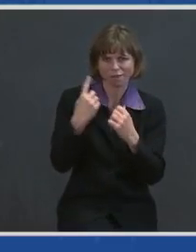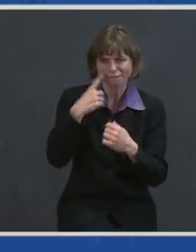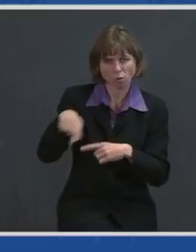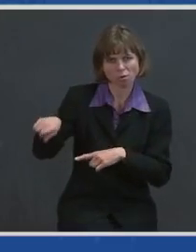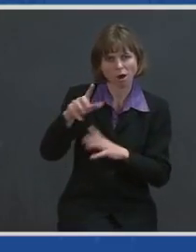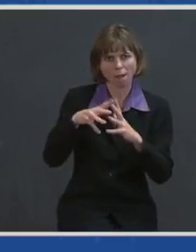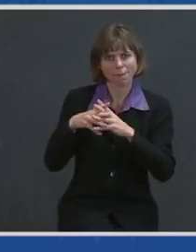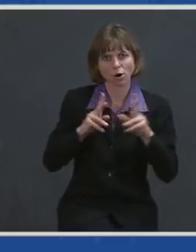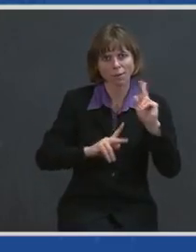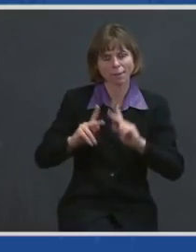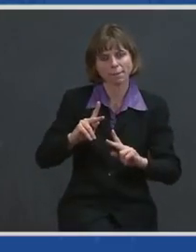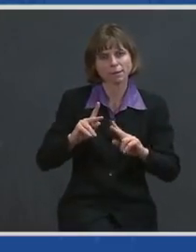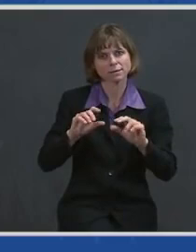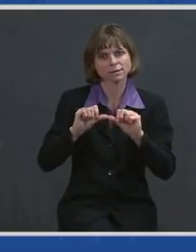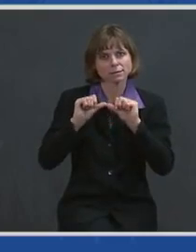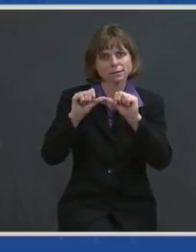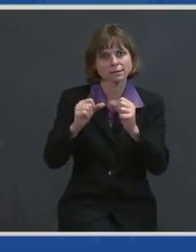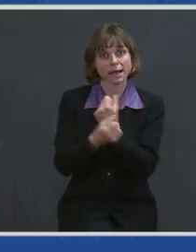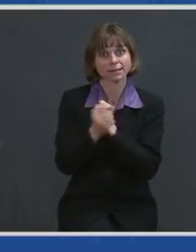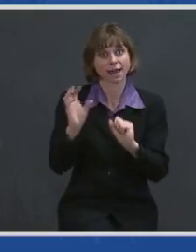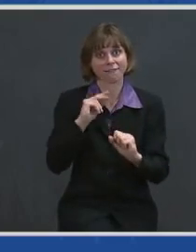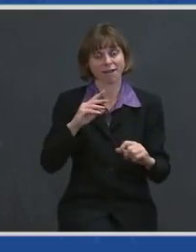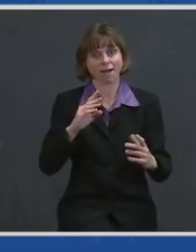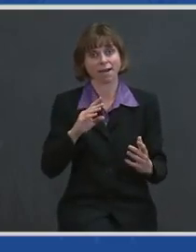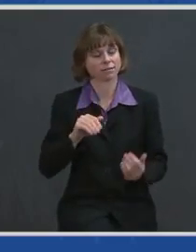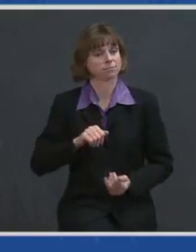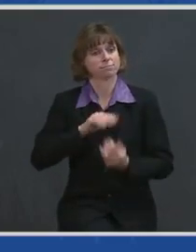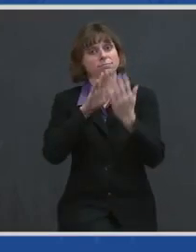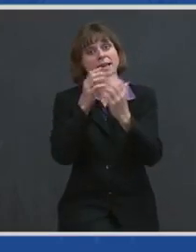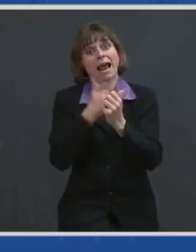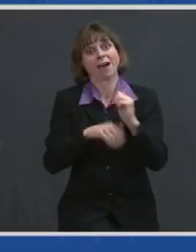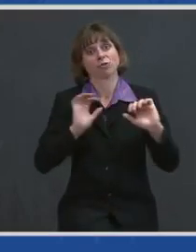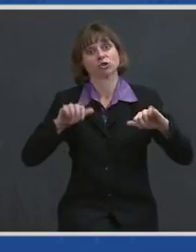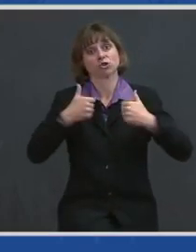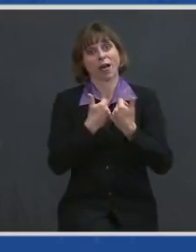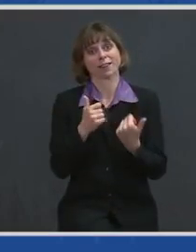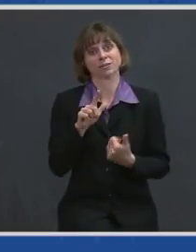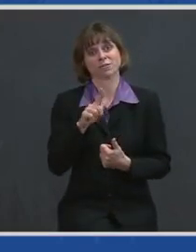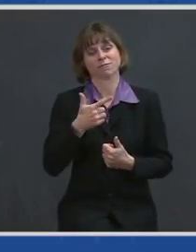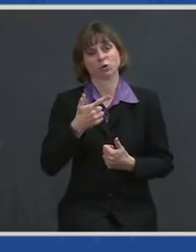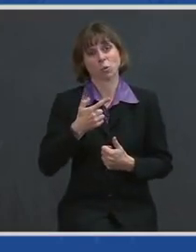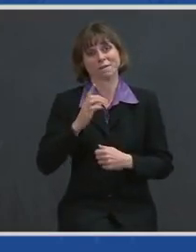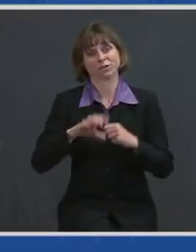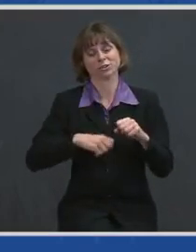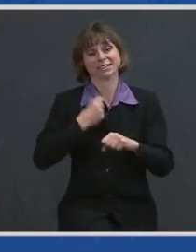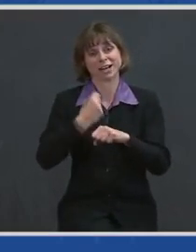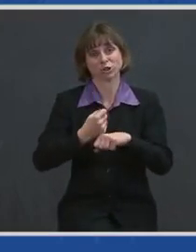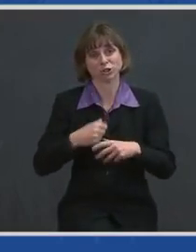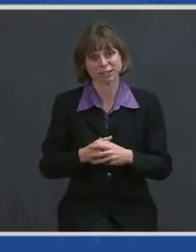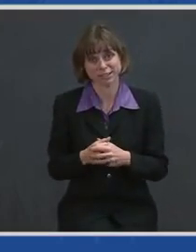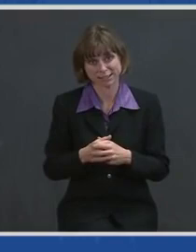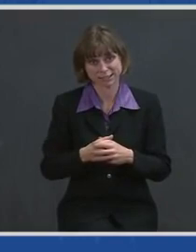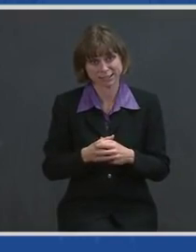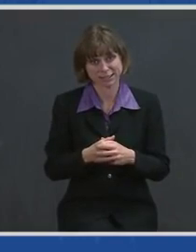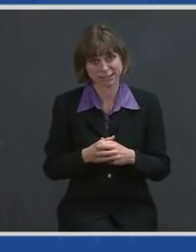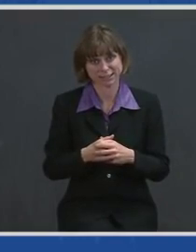and meet every challenge in the 21st century. I just want to thank you both. And I want to thank the